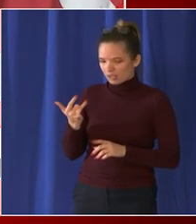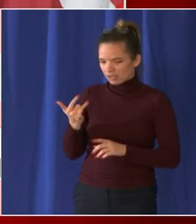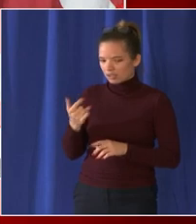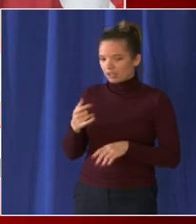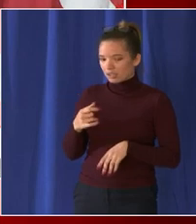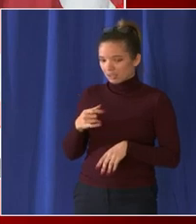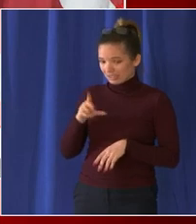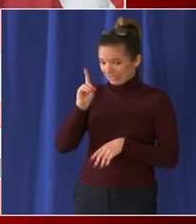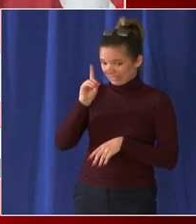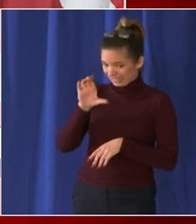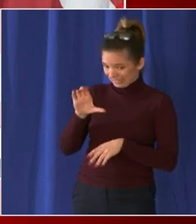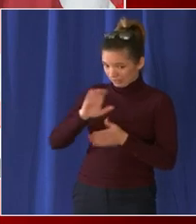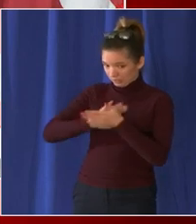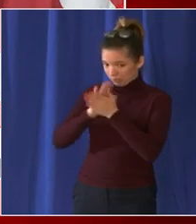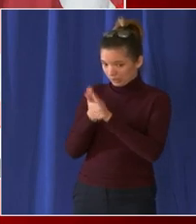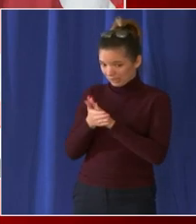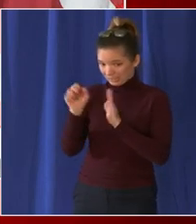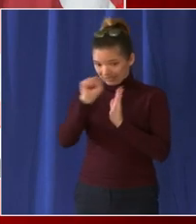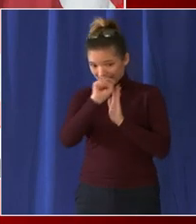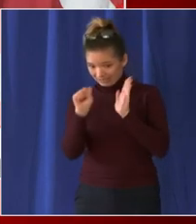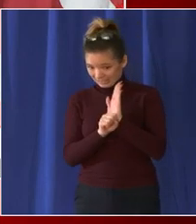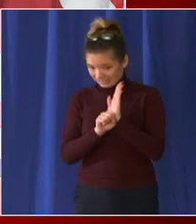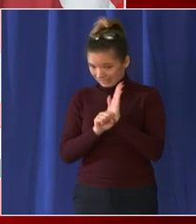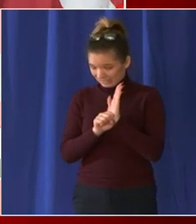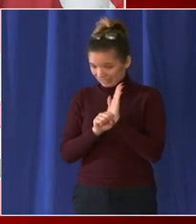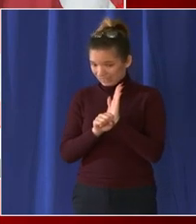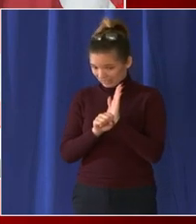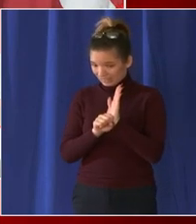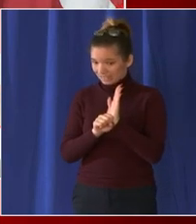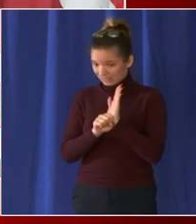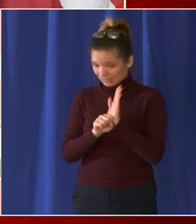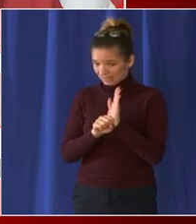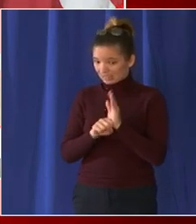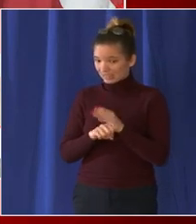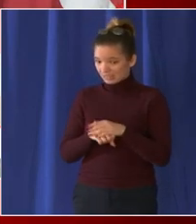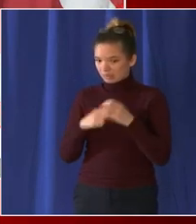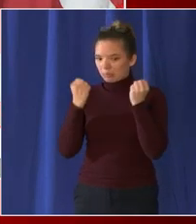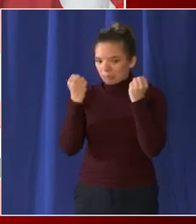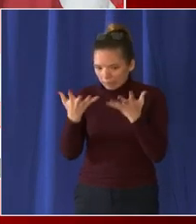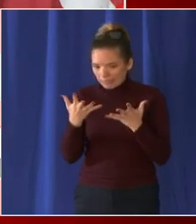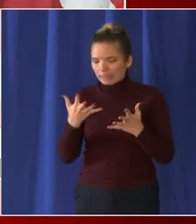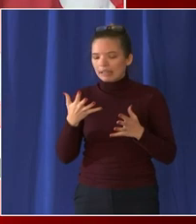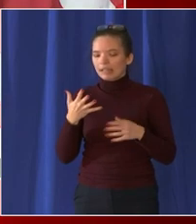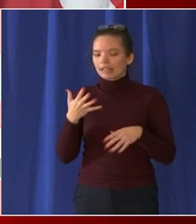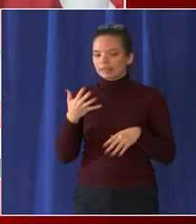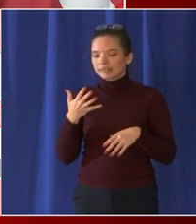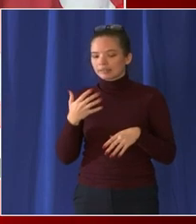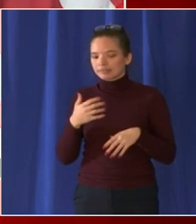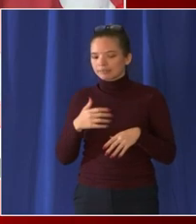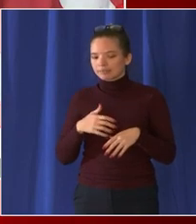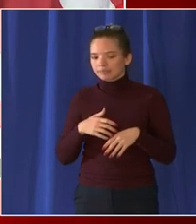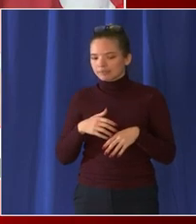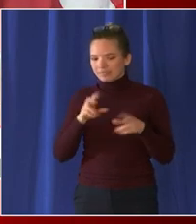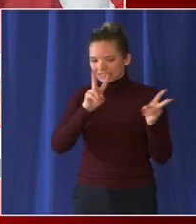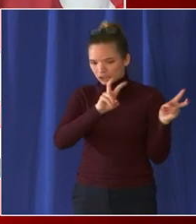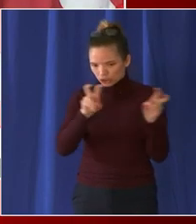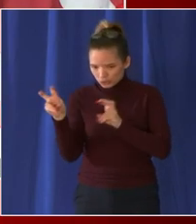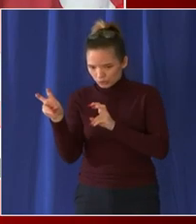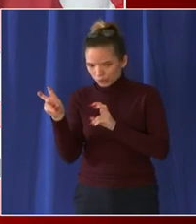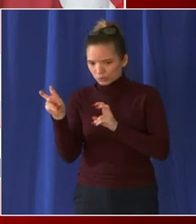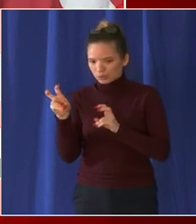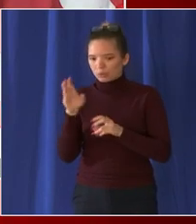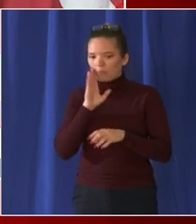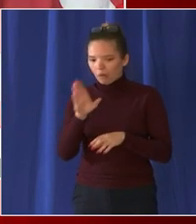we're going to have these types of high profile um issue items that